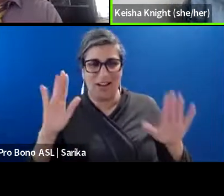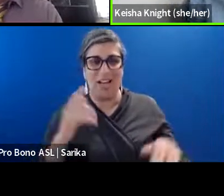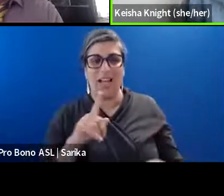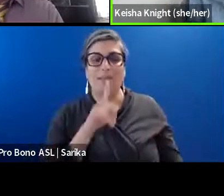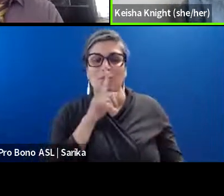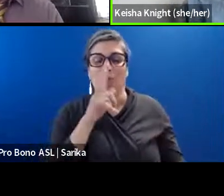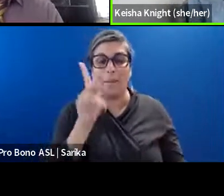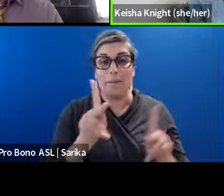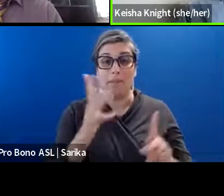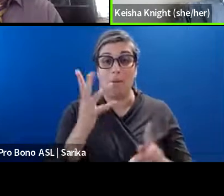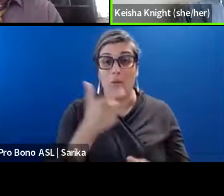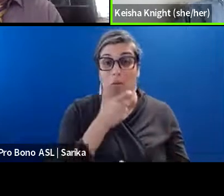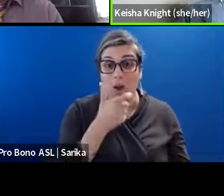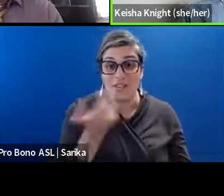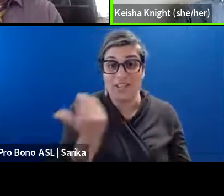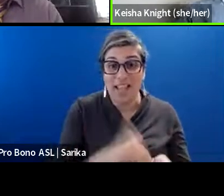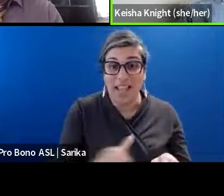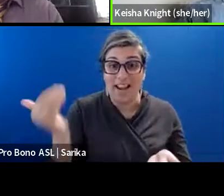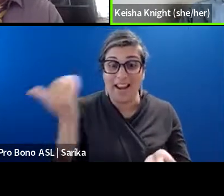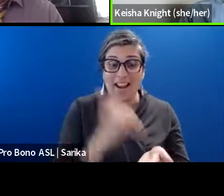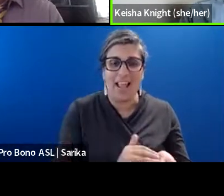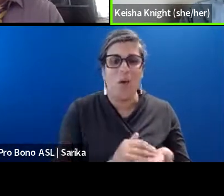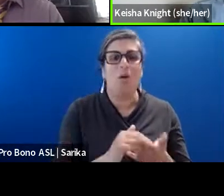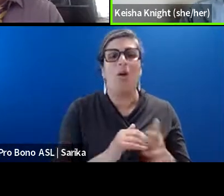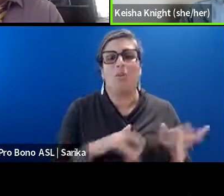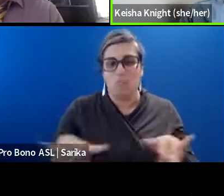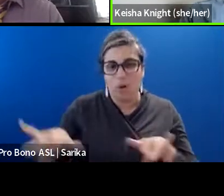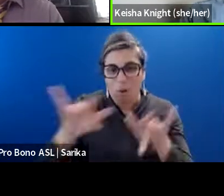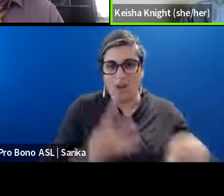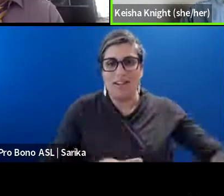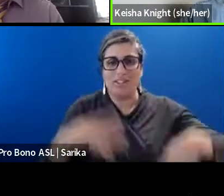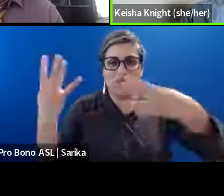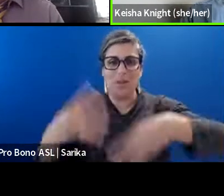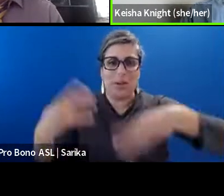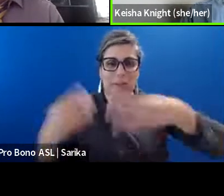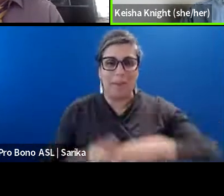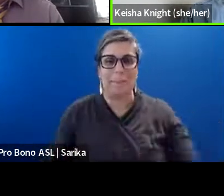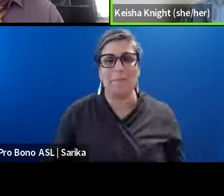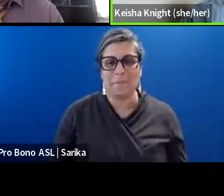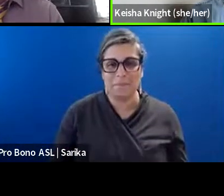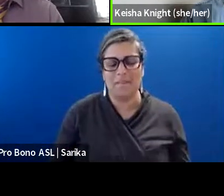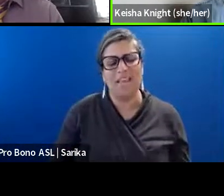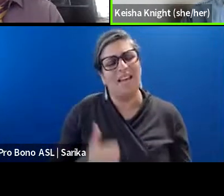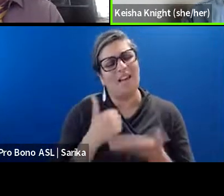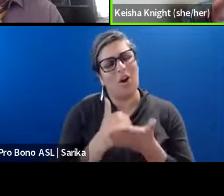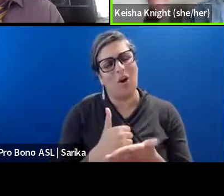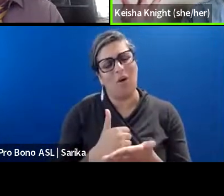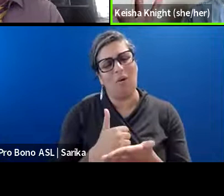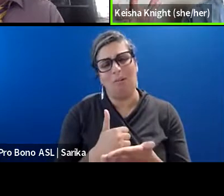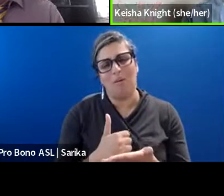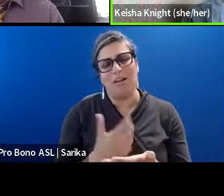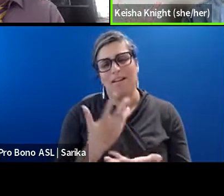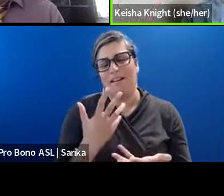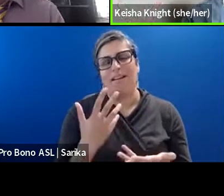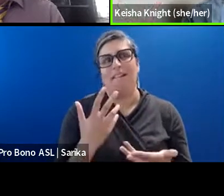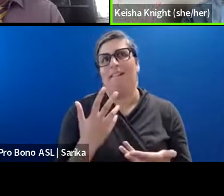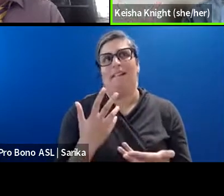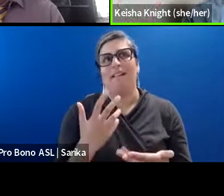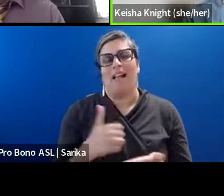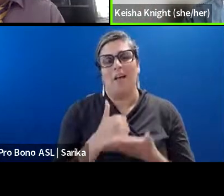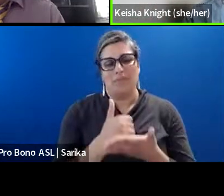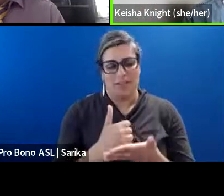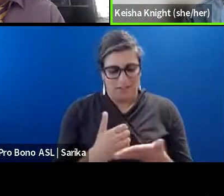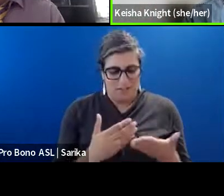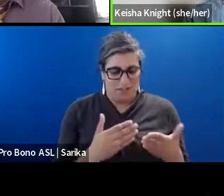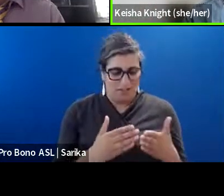to get it again since it will be recorded and streaming. And, um, yeah, I hope that this has just helped us take one step forward in terms of opening